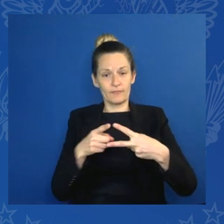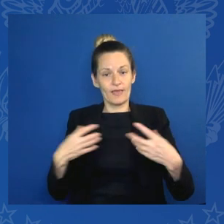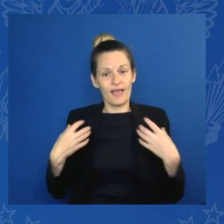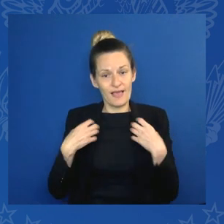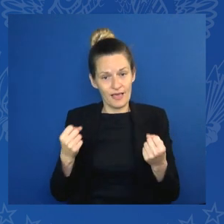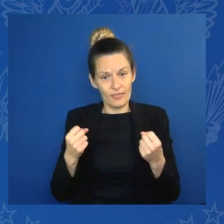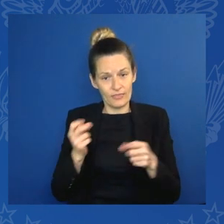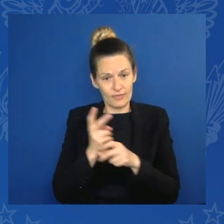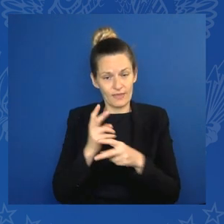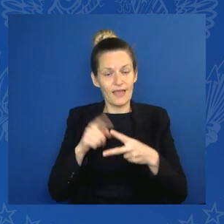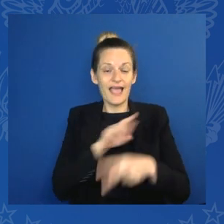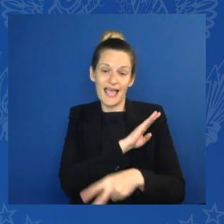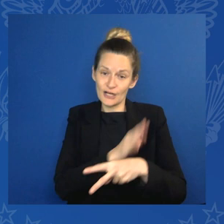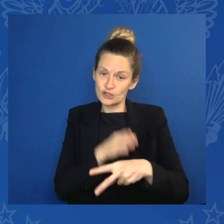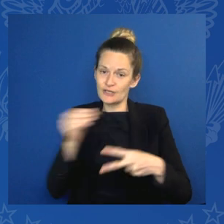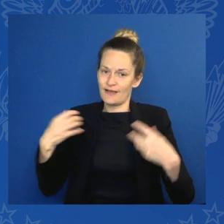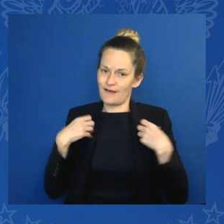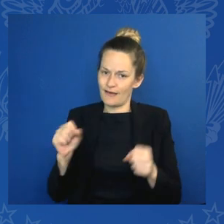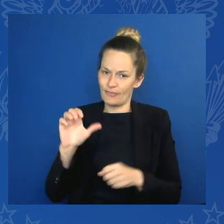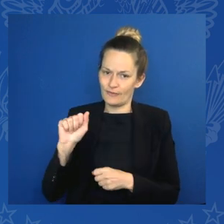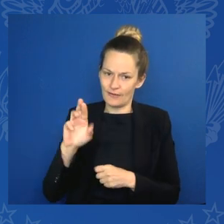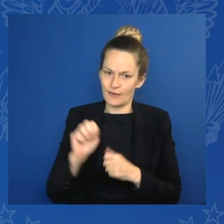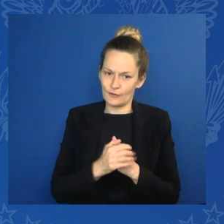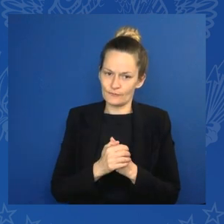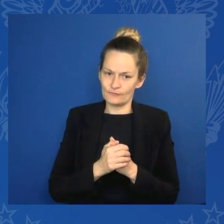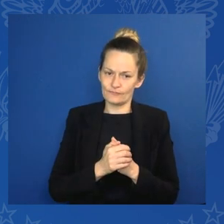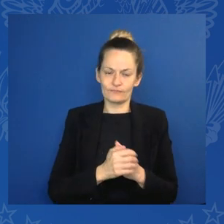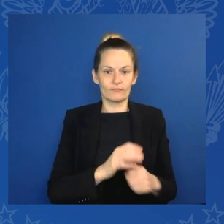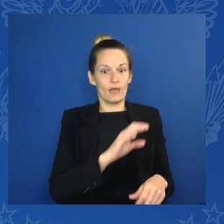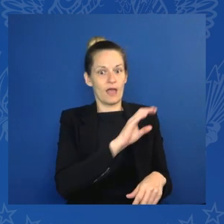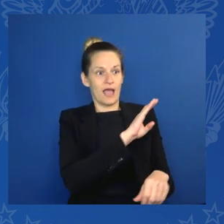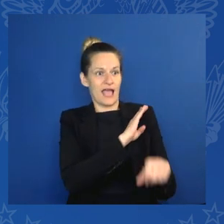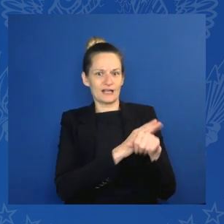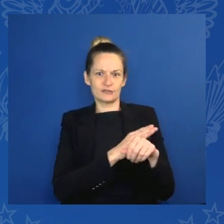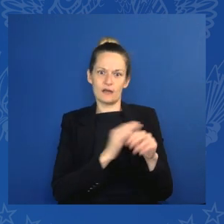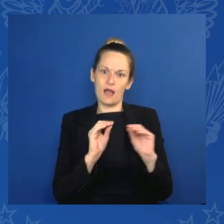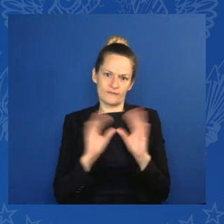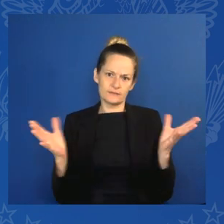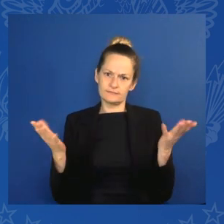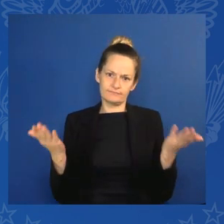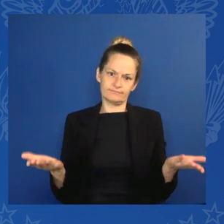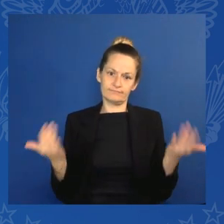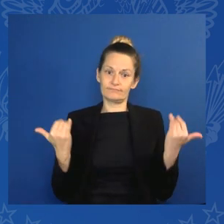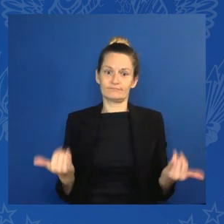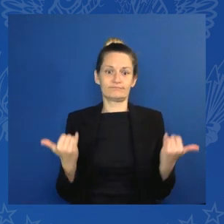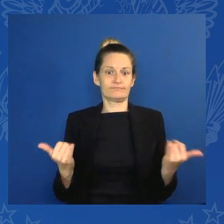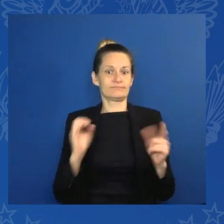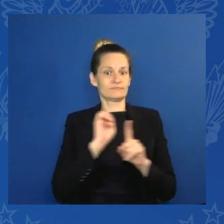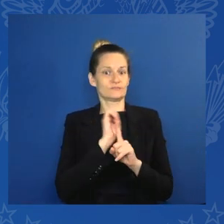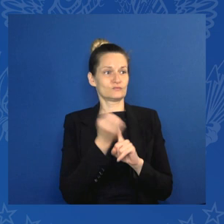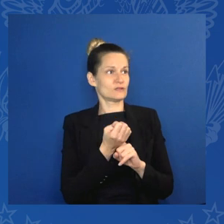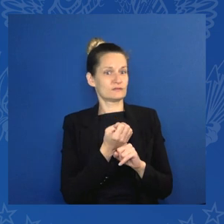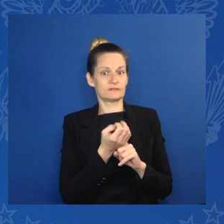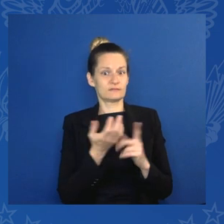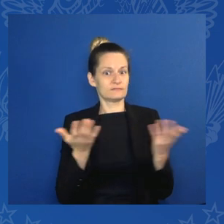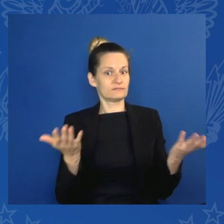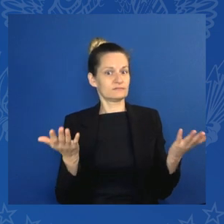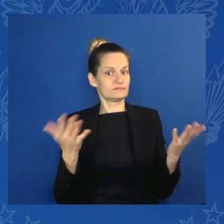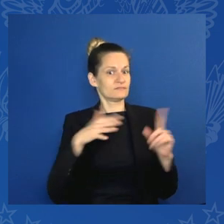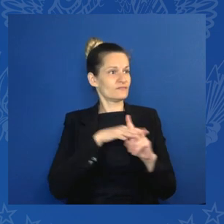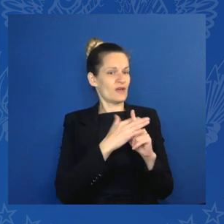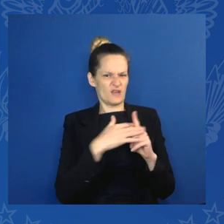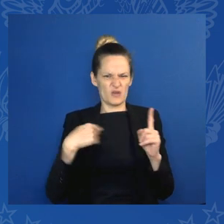It's quite clear that in the present situation, we'll have short-term needs that will require